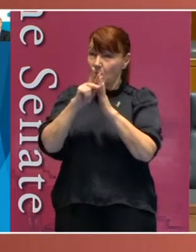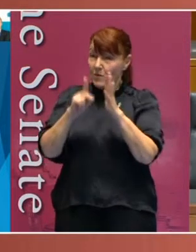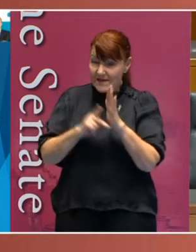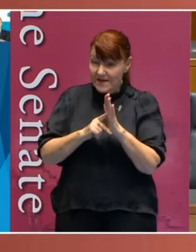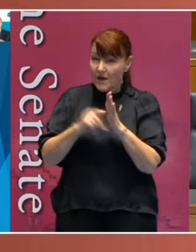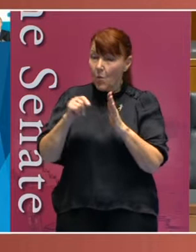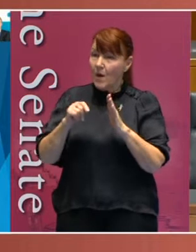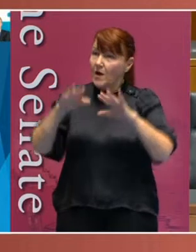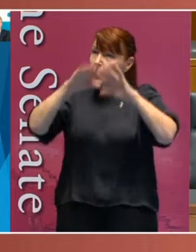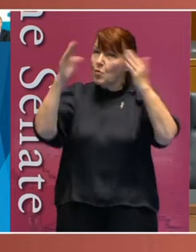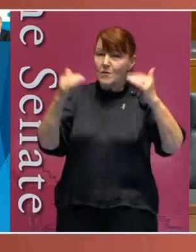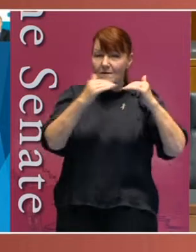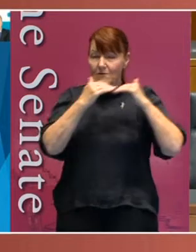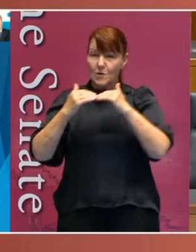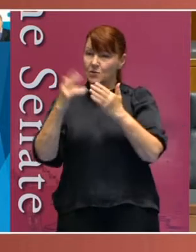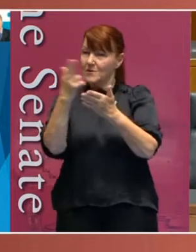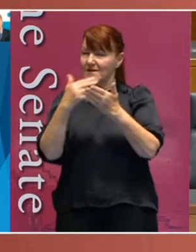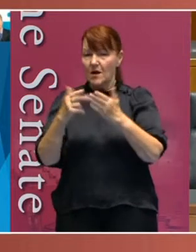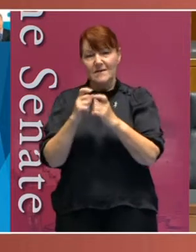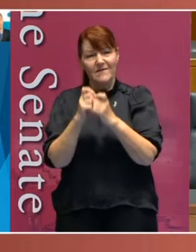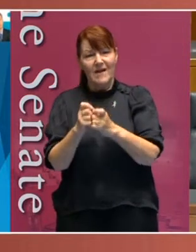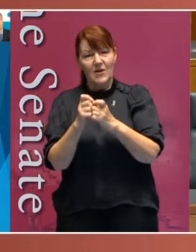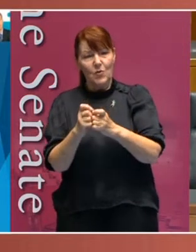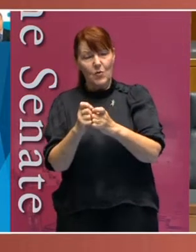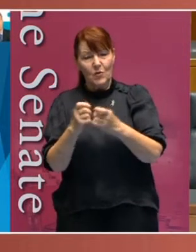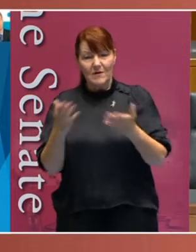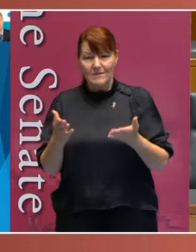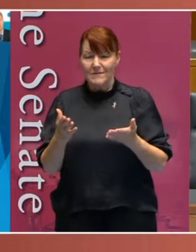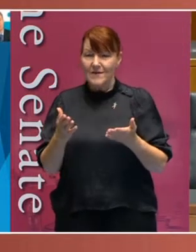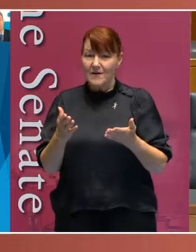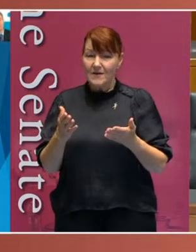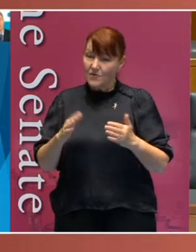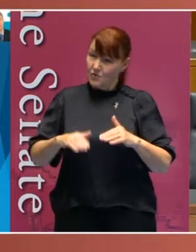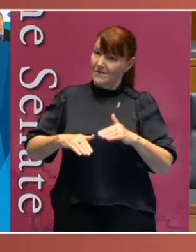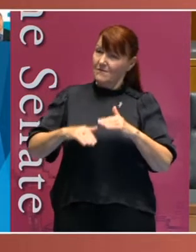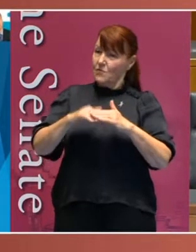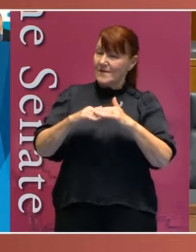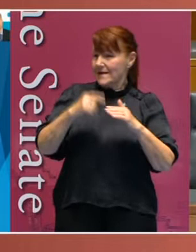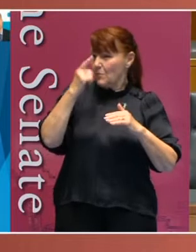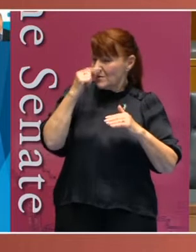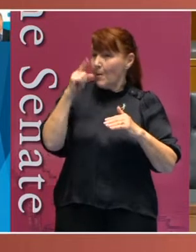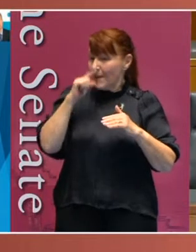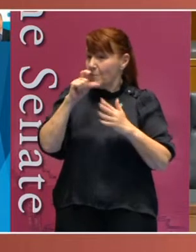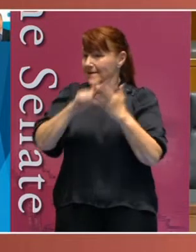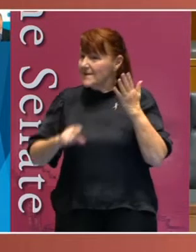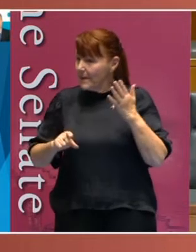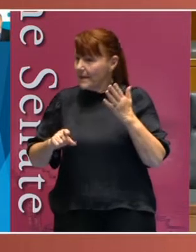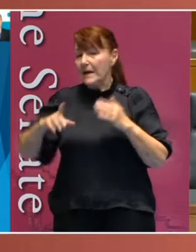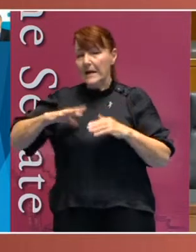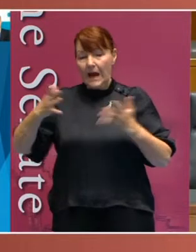design is valued. That is, to the fullest extent possible, people with disability can